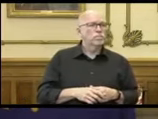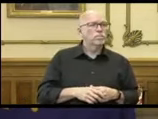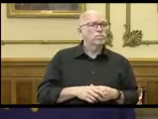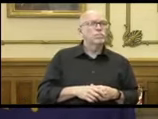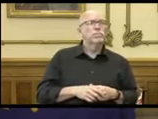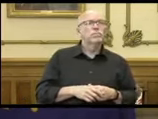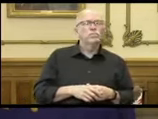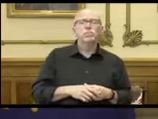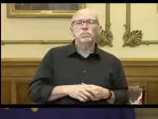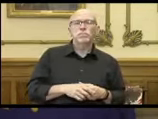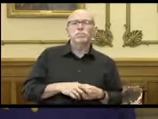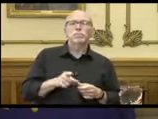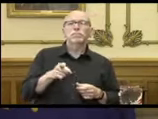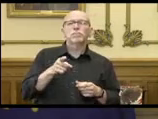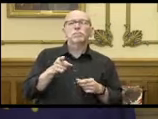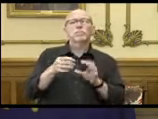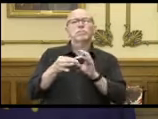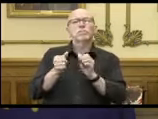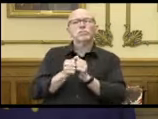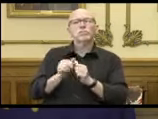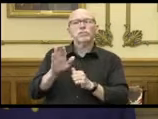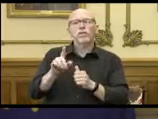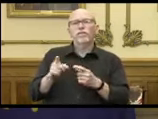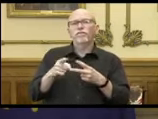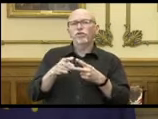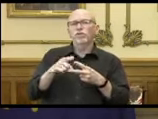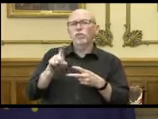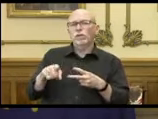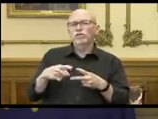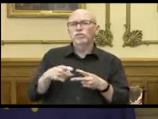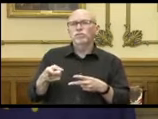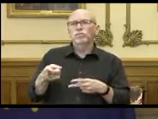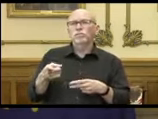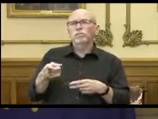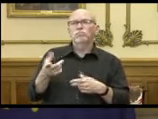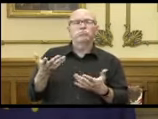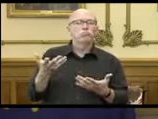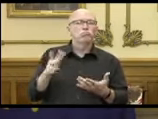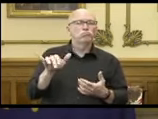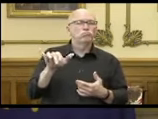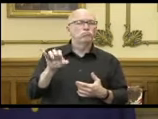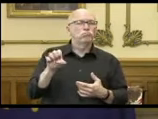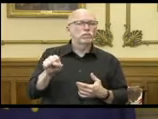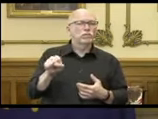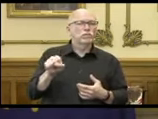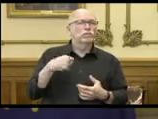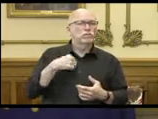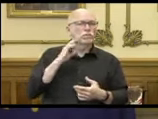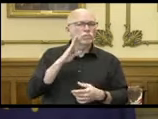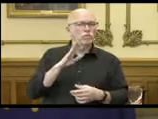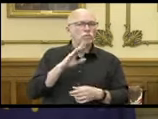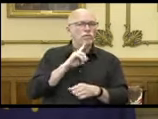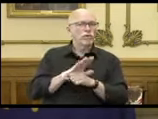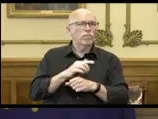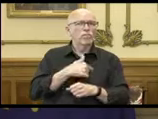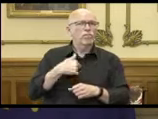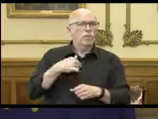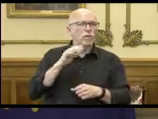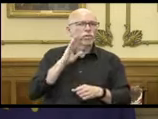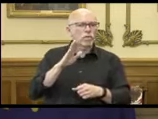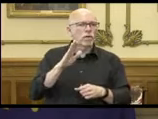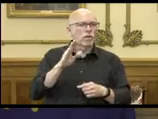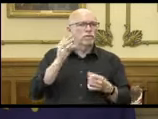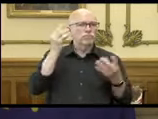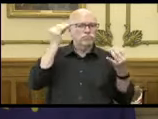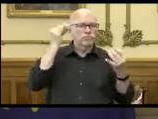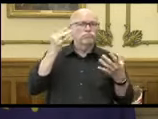In terms of your first question, yes, I will confirm that we will contemplate